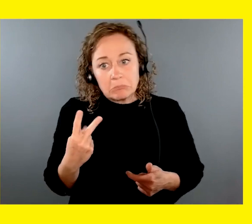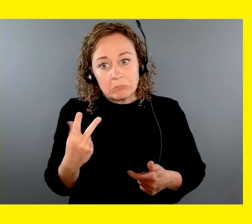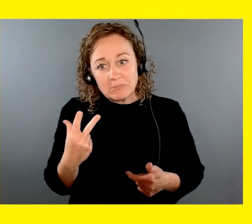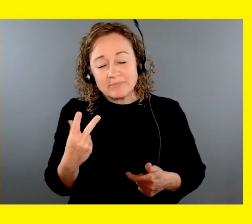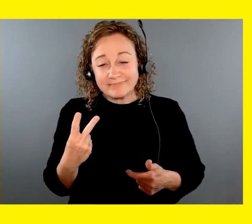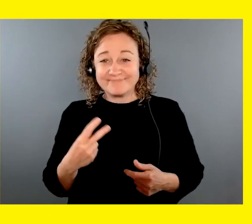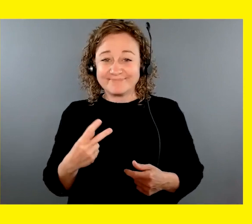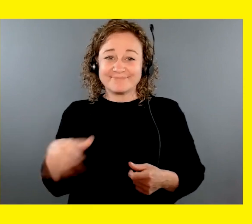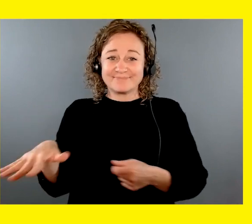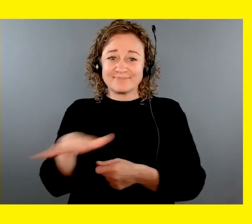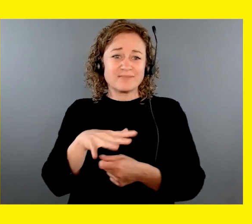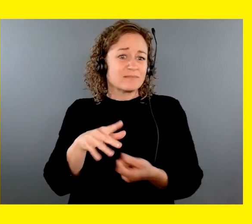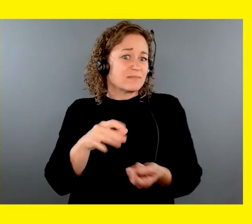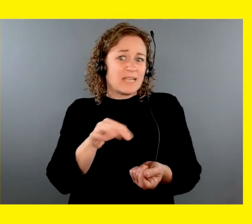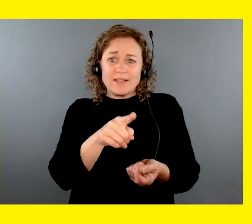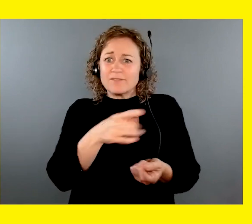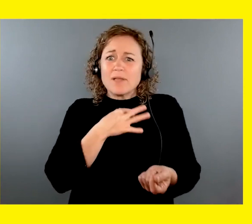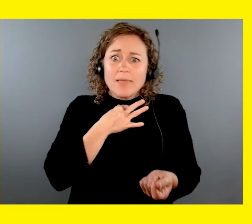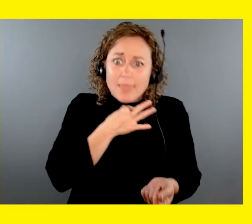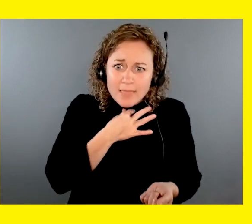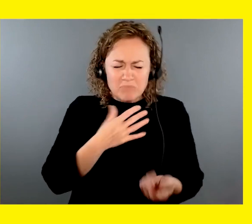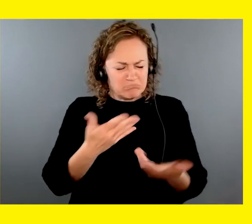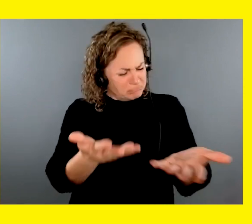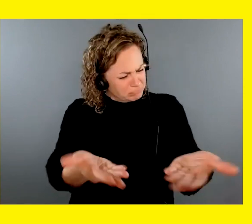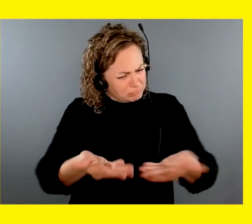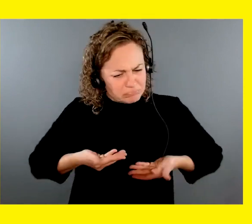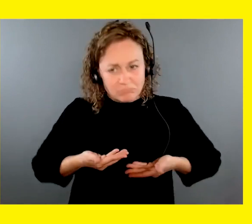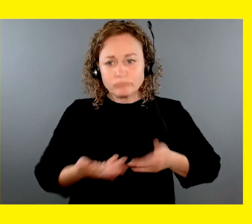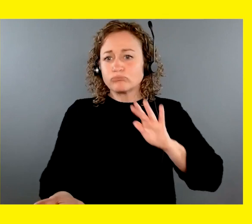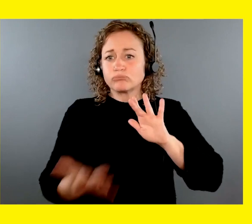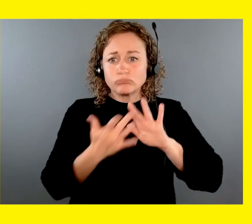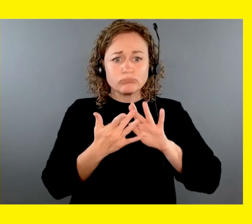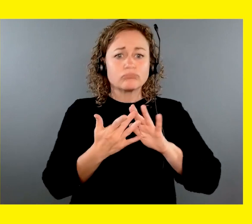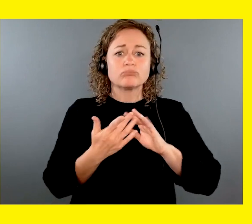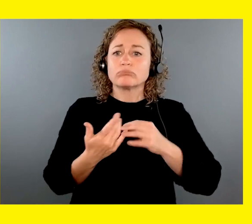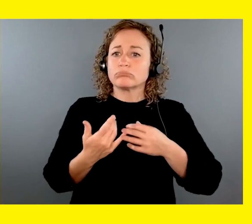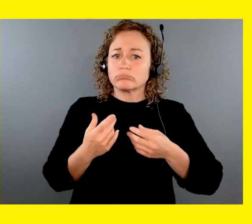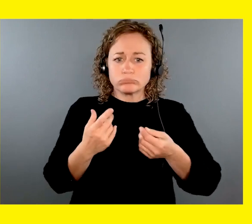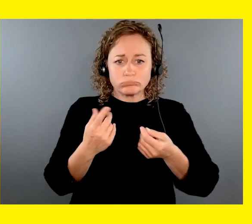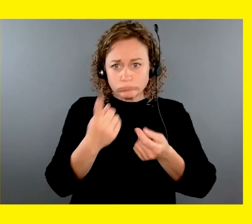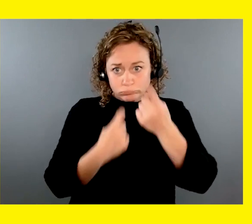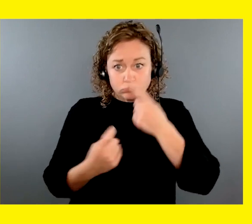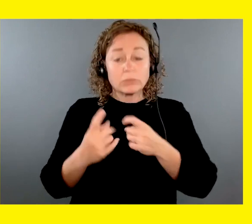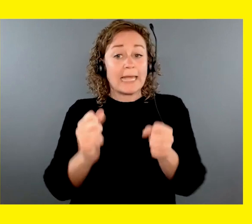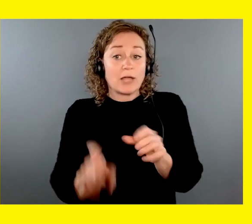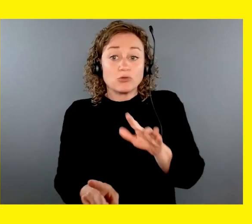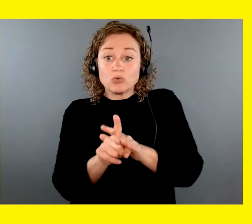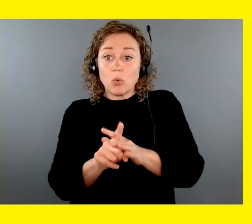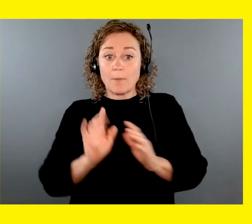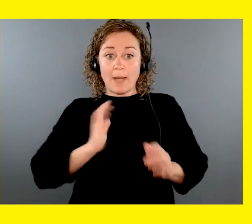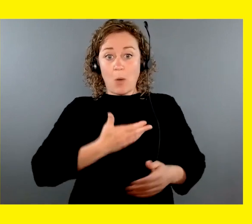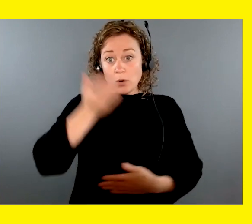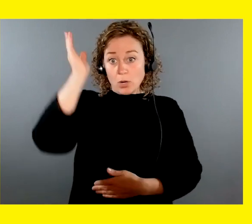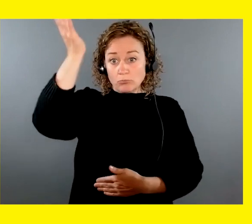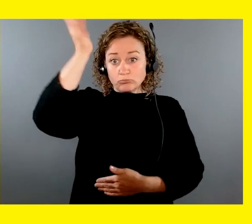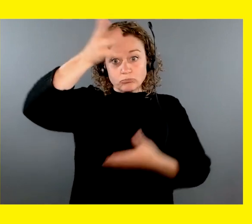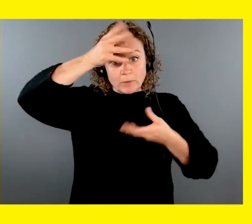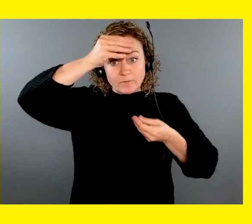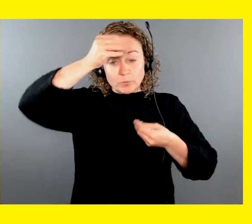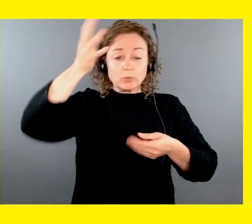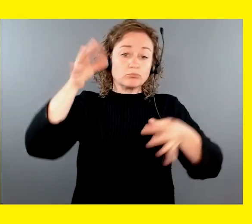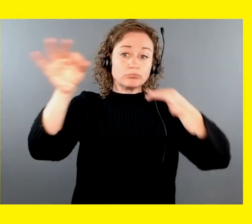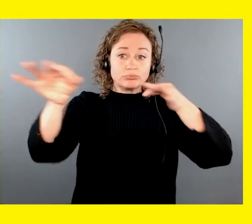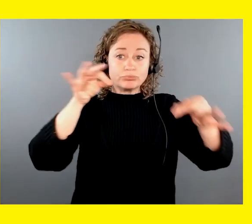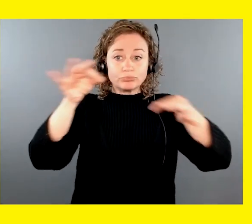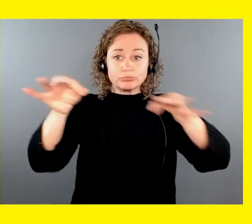just have questions, feel free to reach out to us and you will attend an information session. And during that information session is where you're going to learn more about the